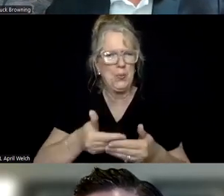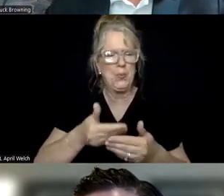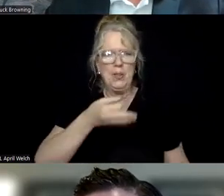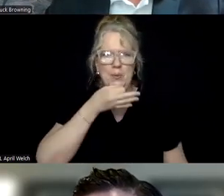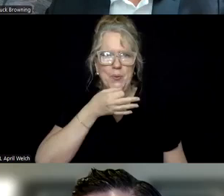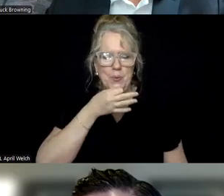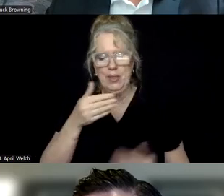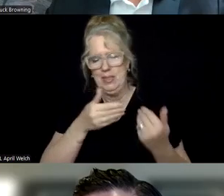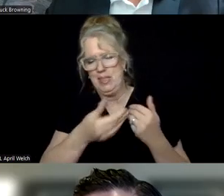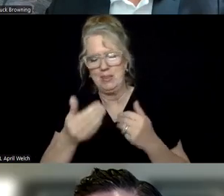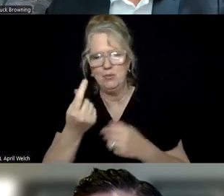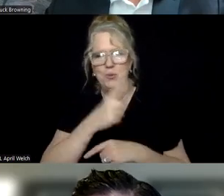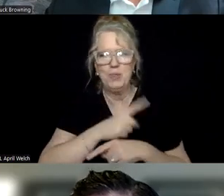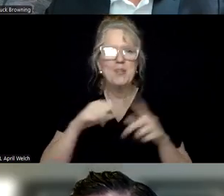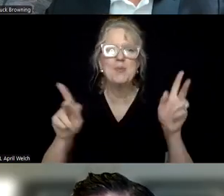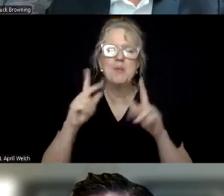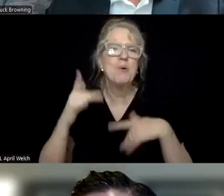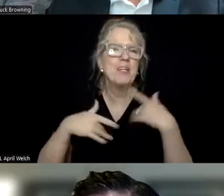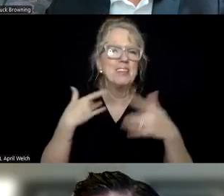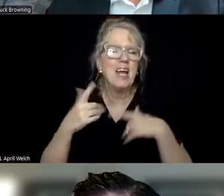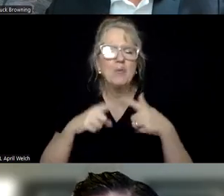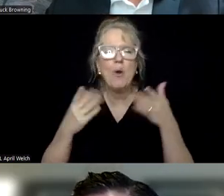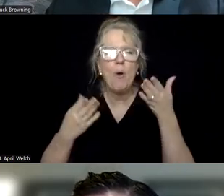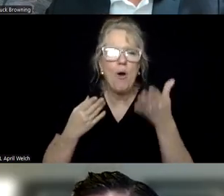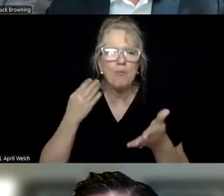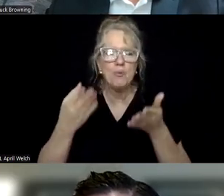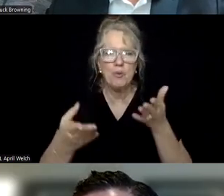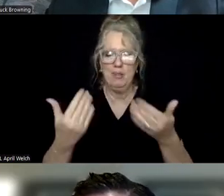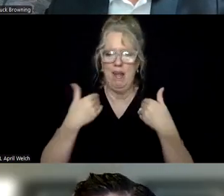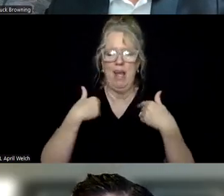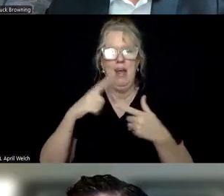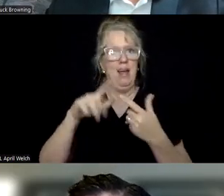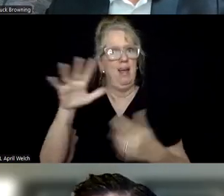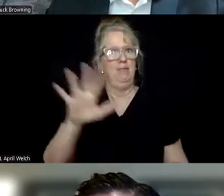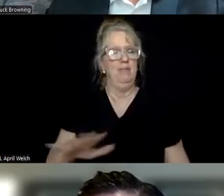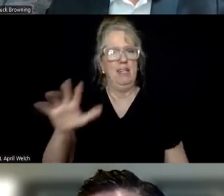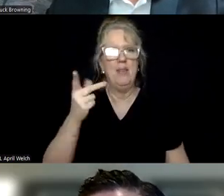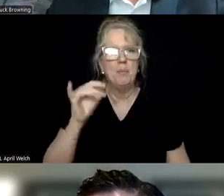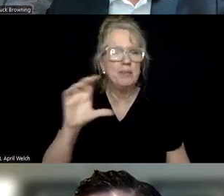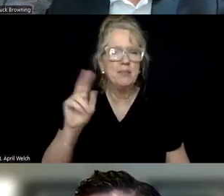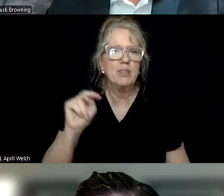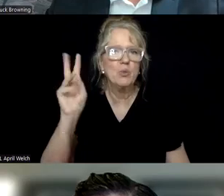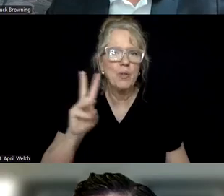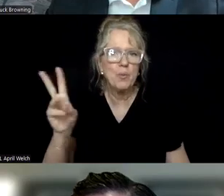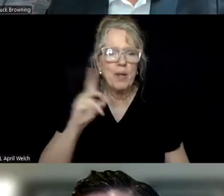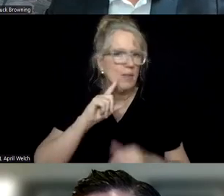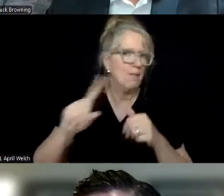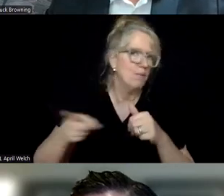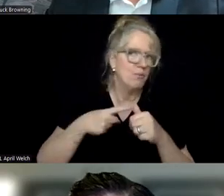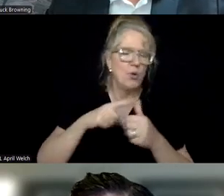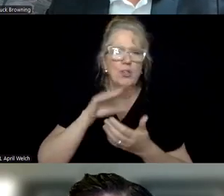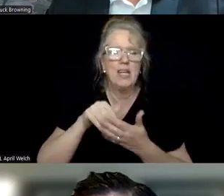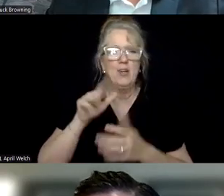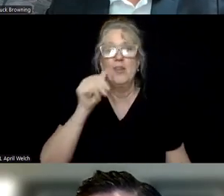next coming days. So everybody's really excited in the community to offer the really in the Pacific Northwest, the first type of center that Arizona